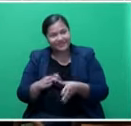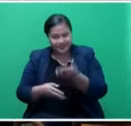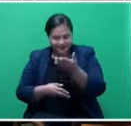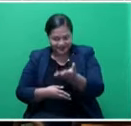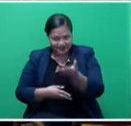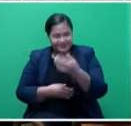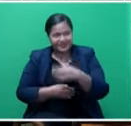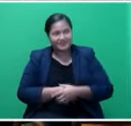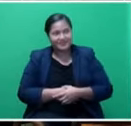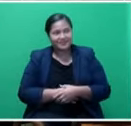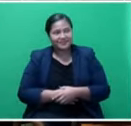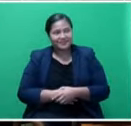floor,